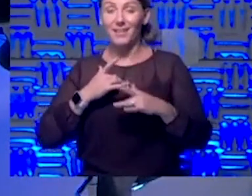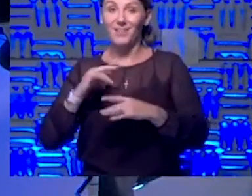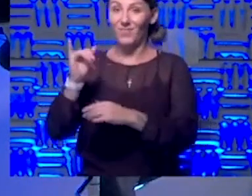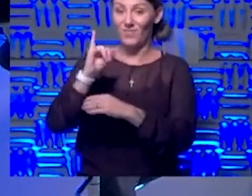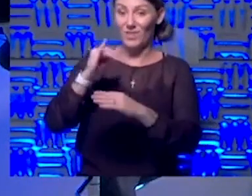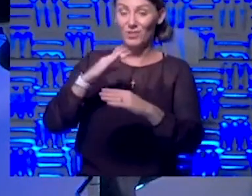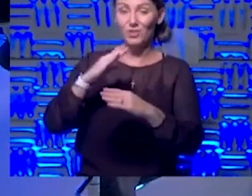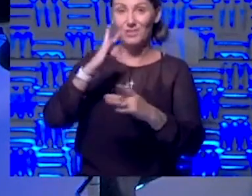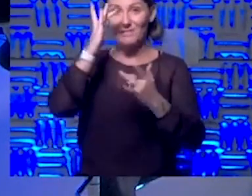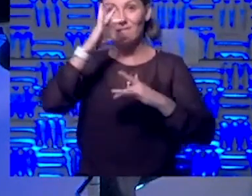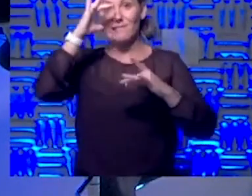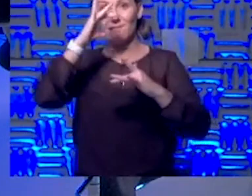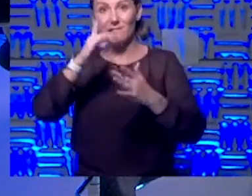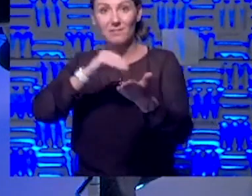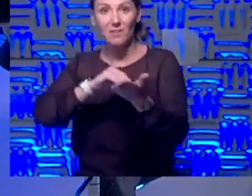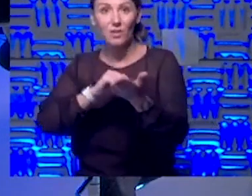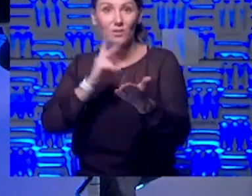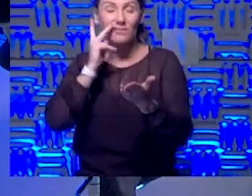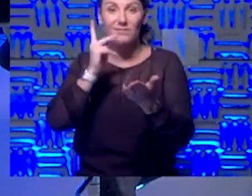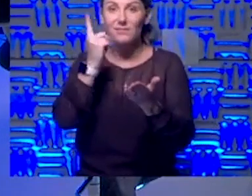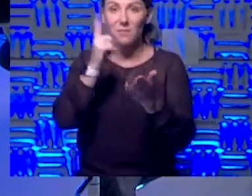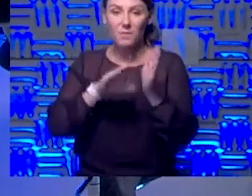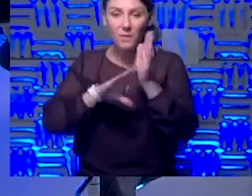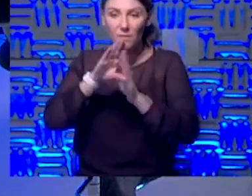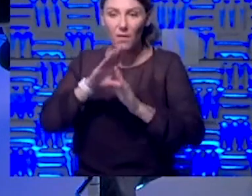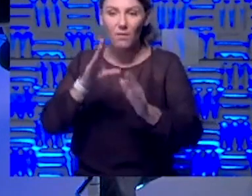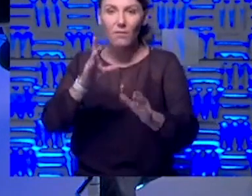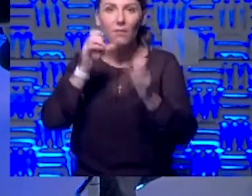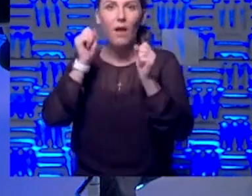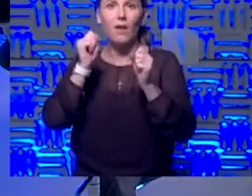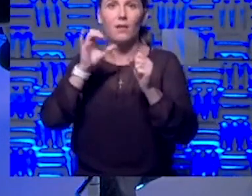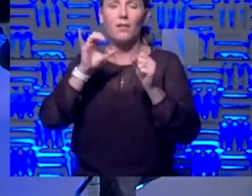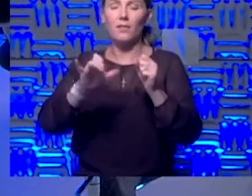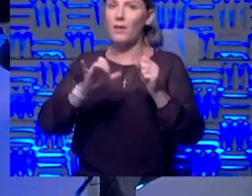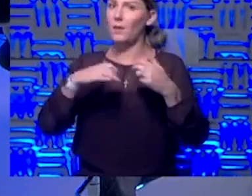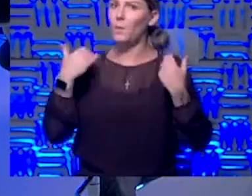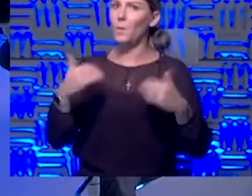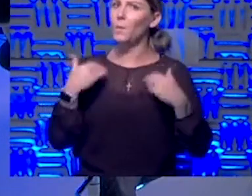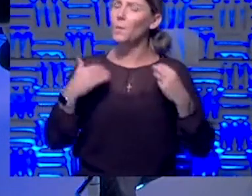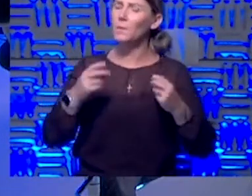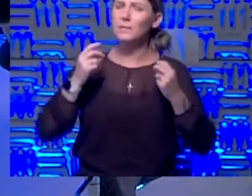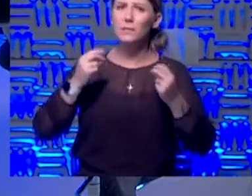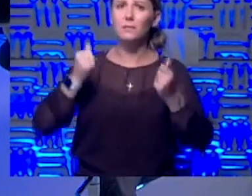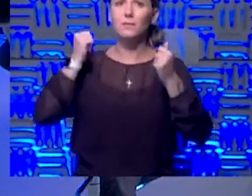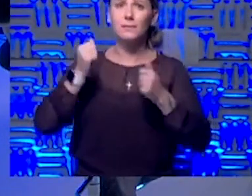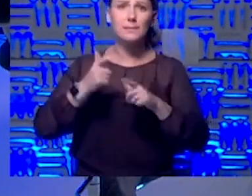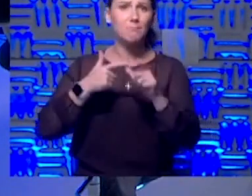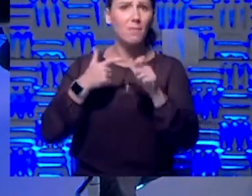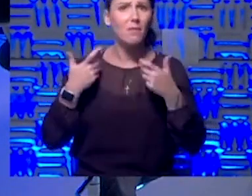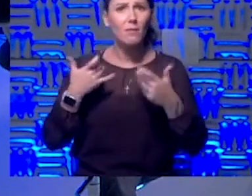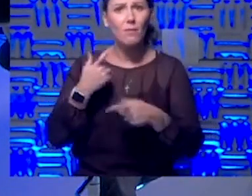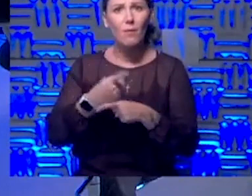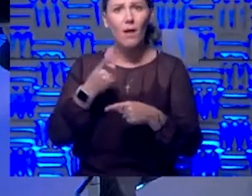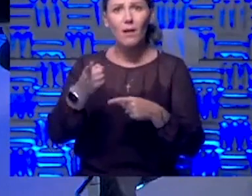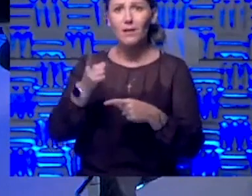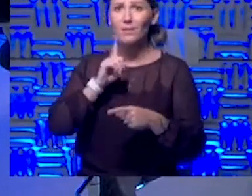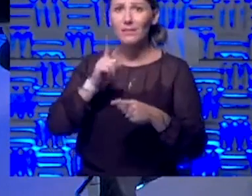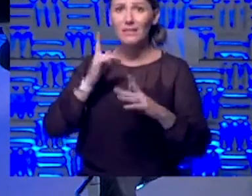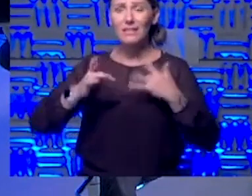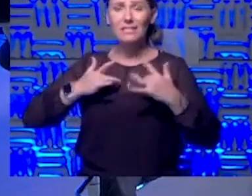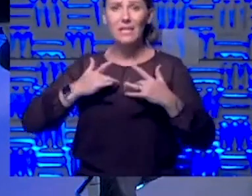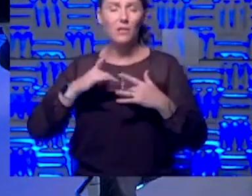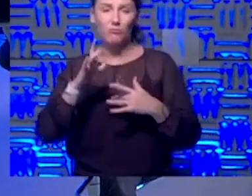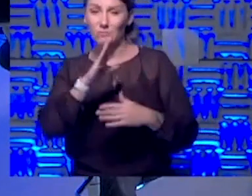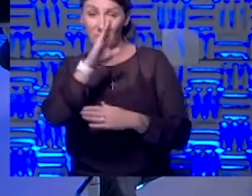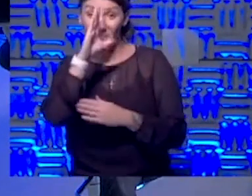doctor to see something like this develop so fast, that, that is warp speed. It is. You've got to be pretty excited about that because there's been